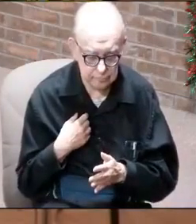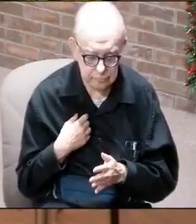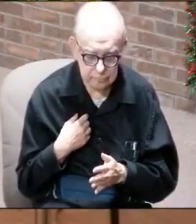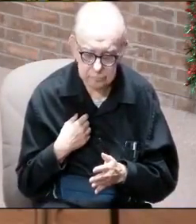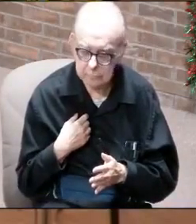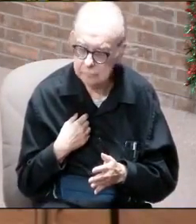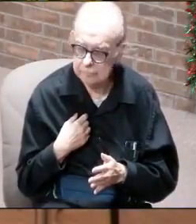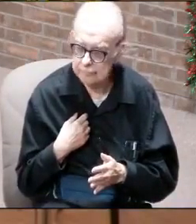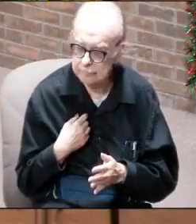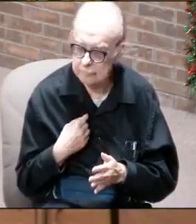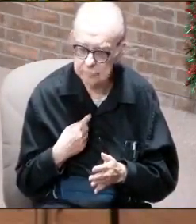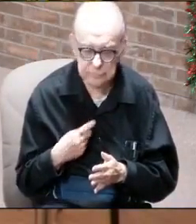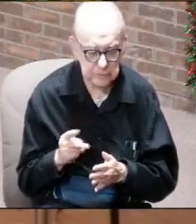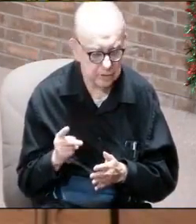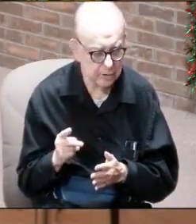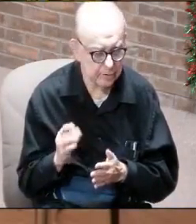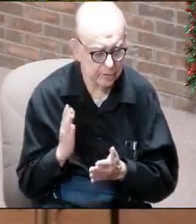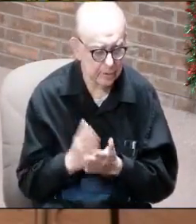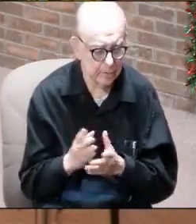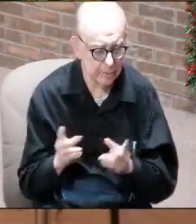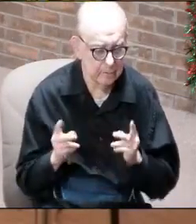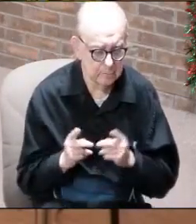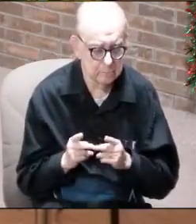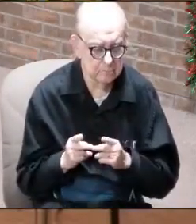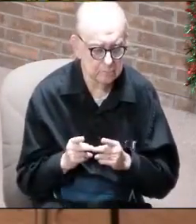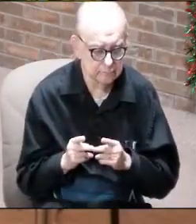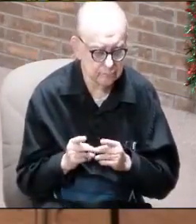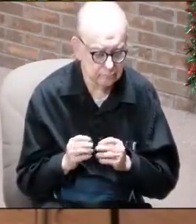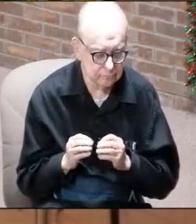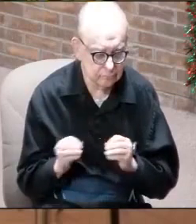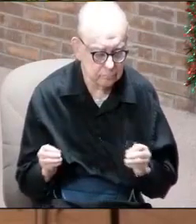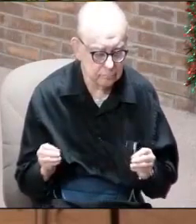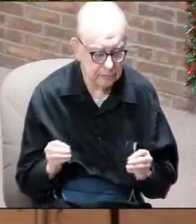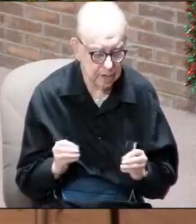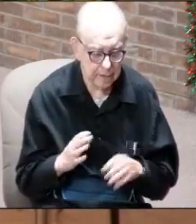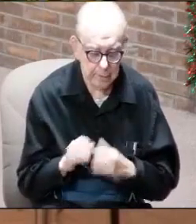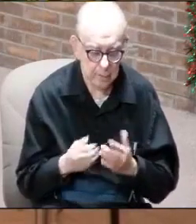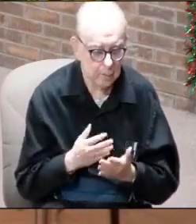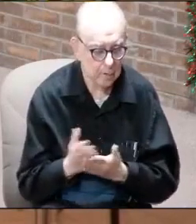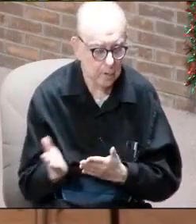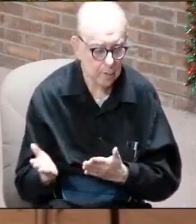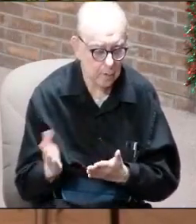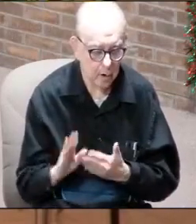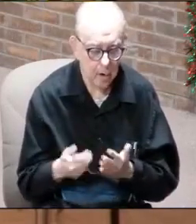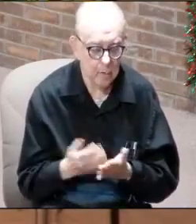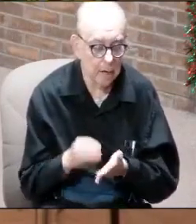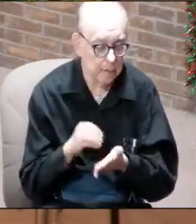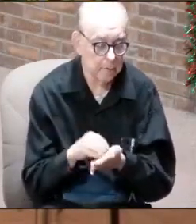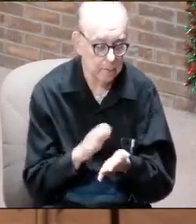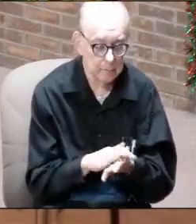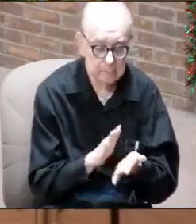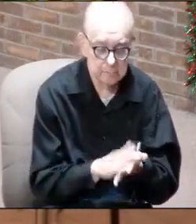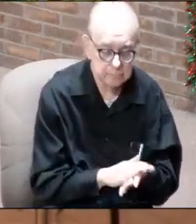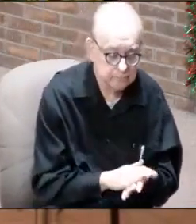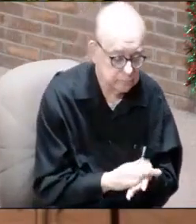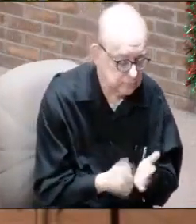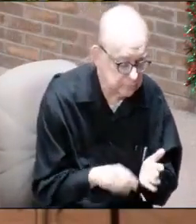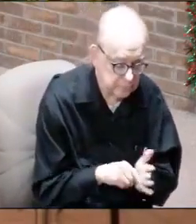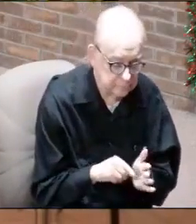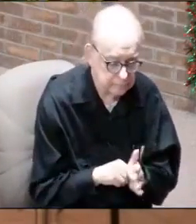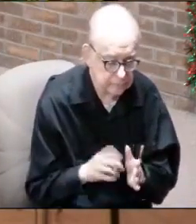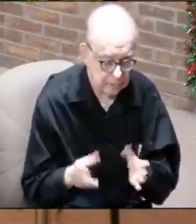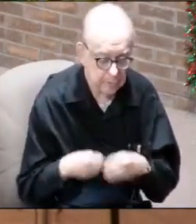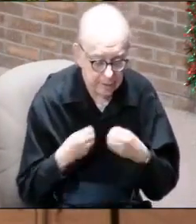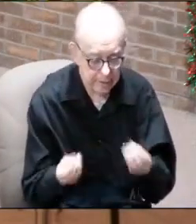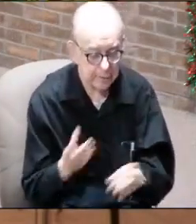stopping point and we're going to stop there because there is no way I can get through all of my notes and all of my scriptures that I want